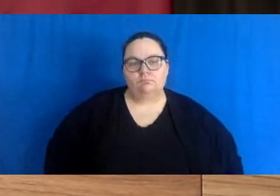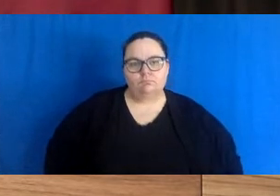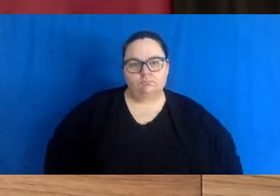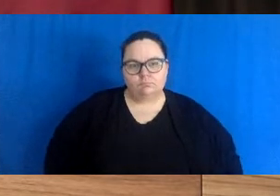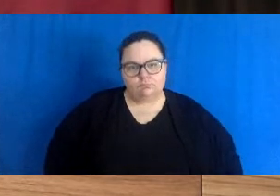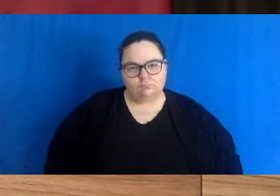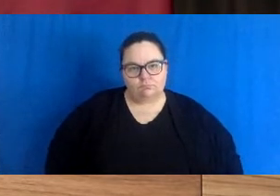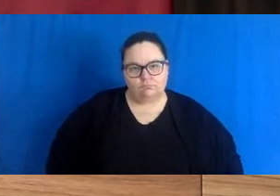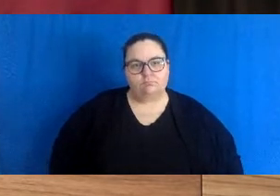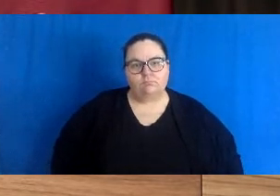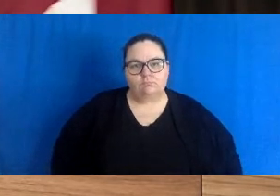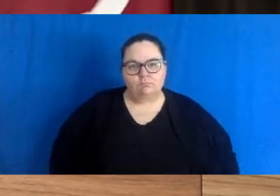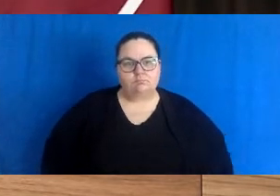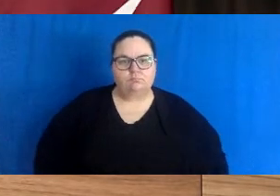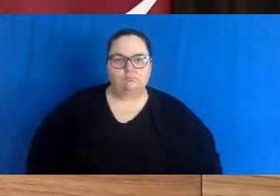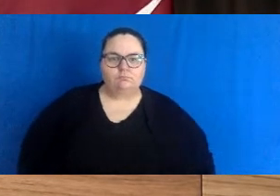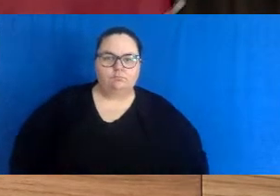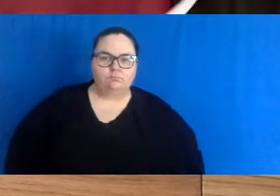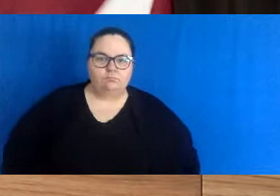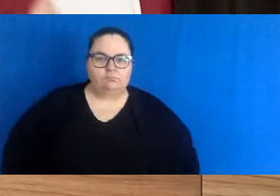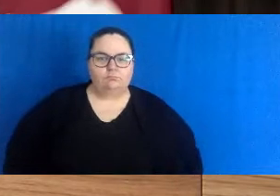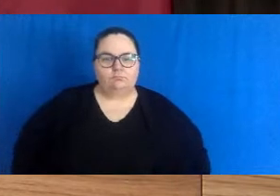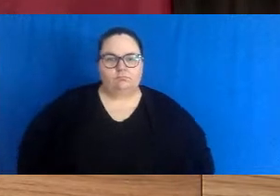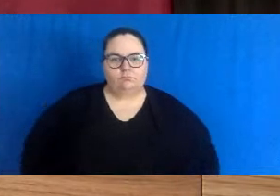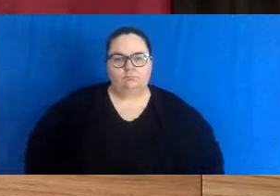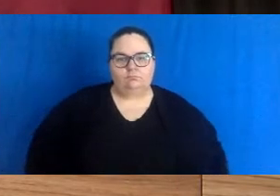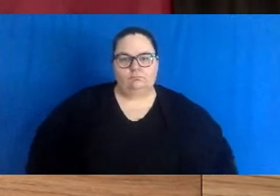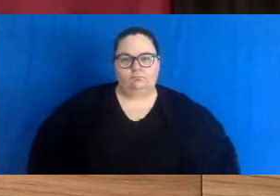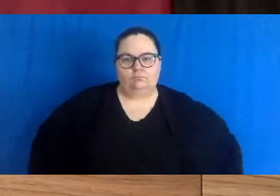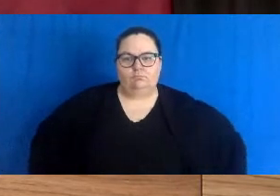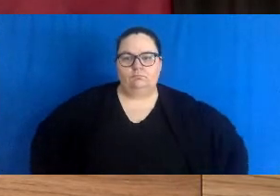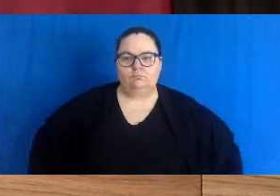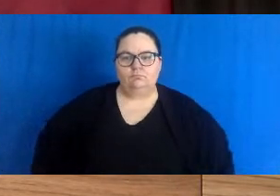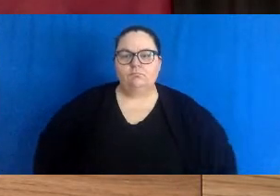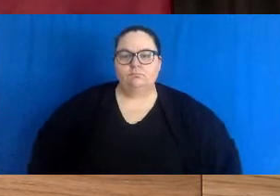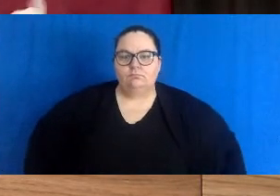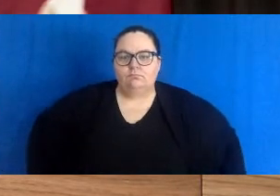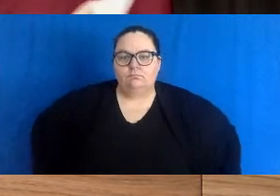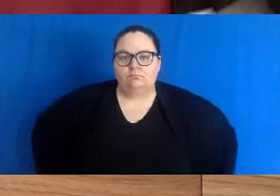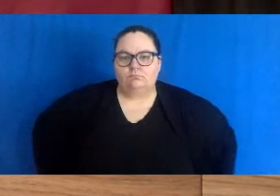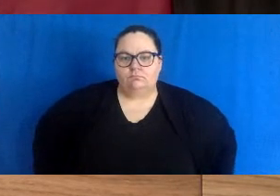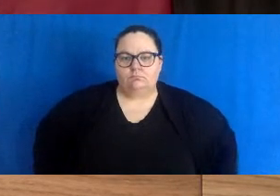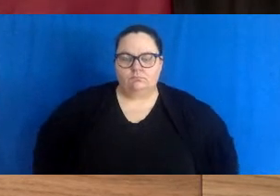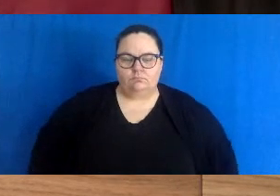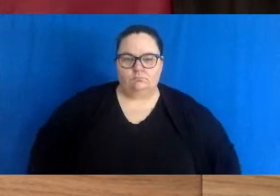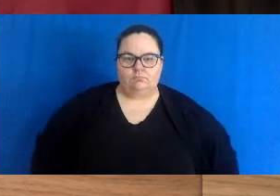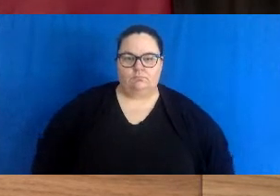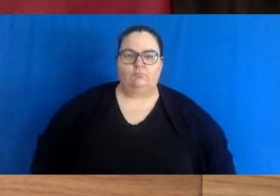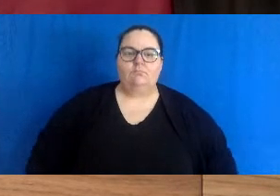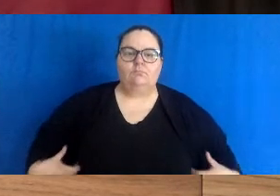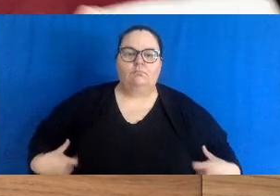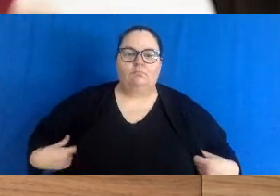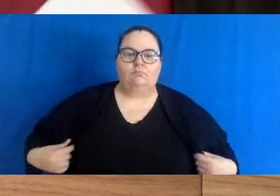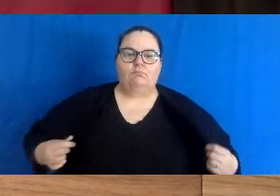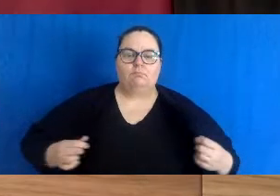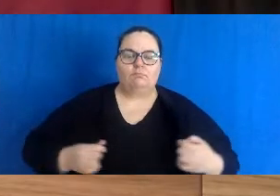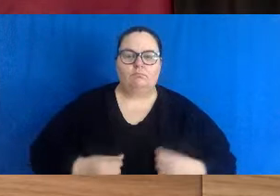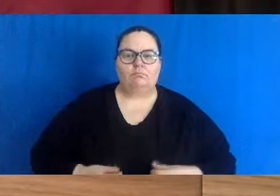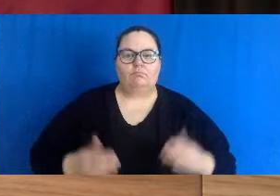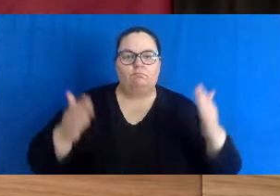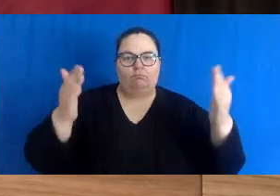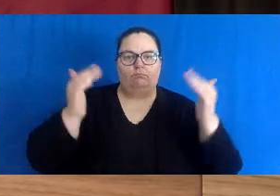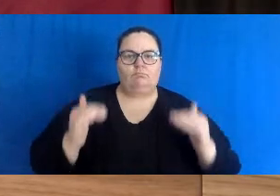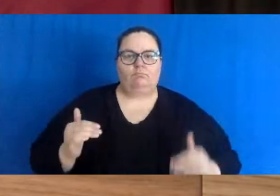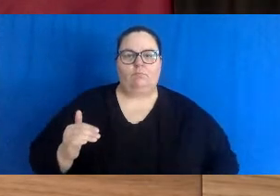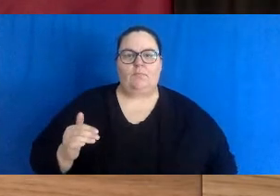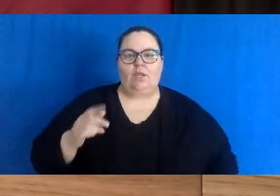is guaranteed so there is a very limited risk hi there my question is